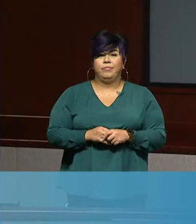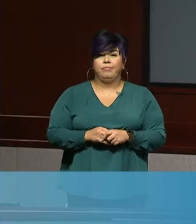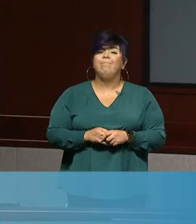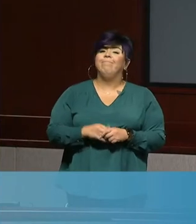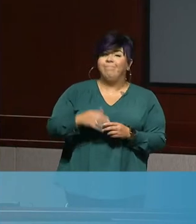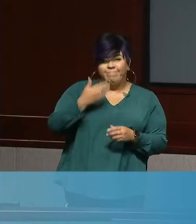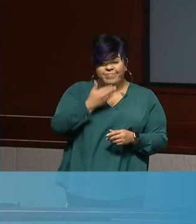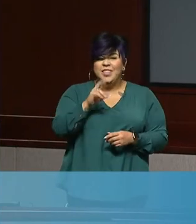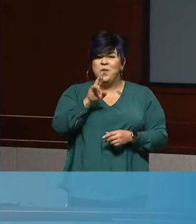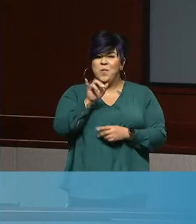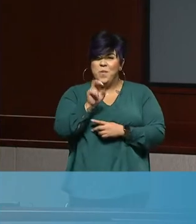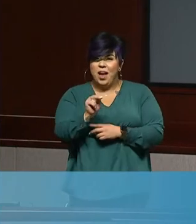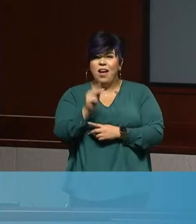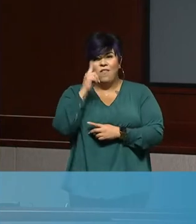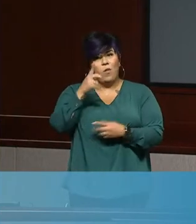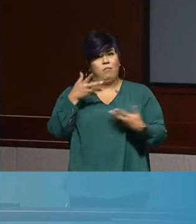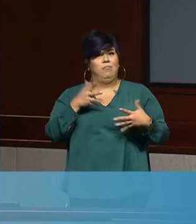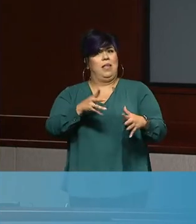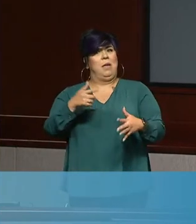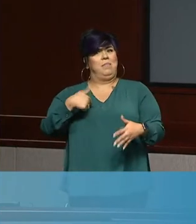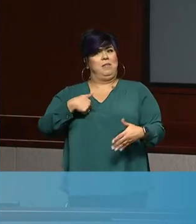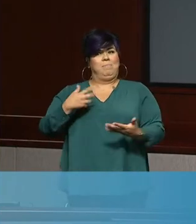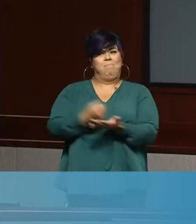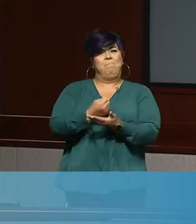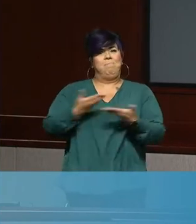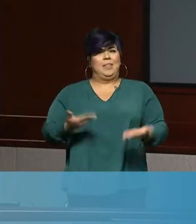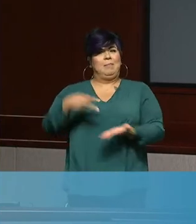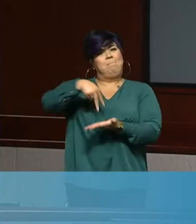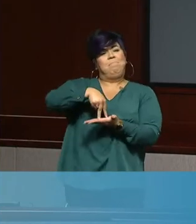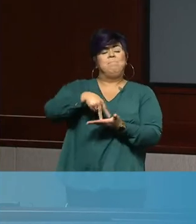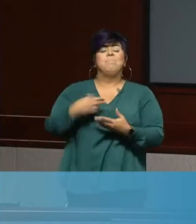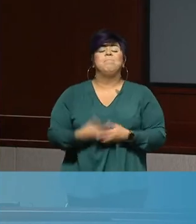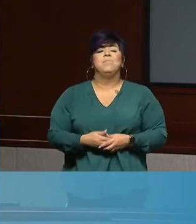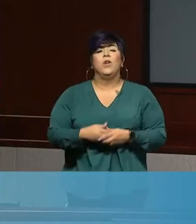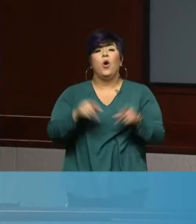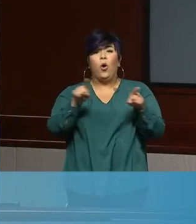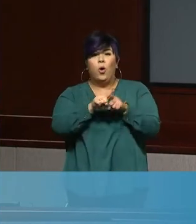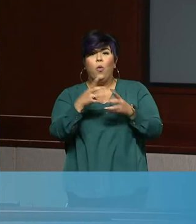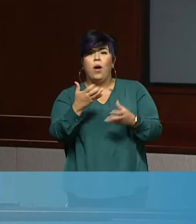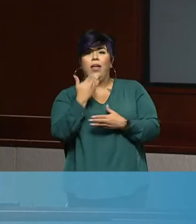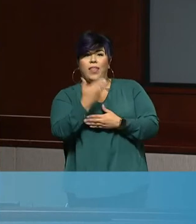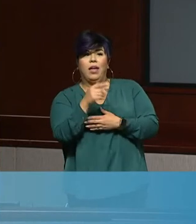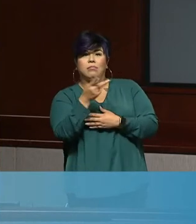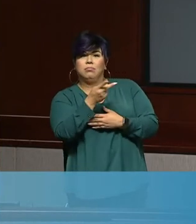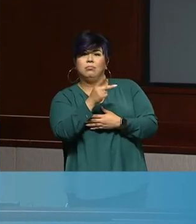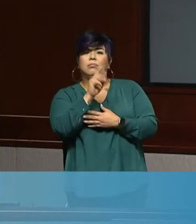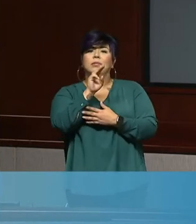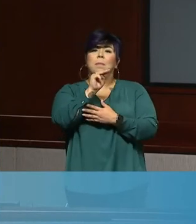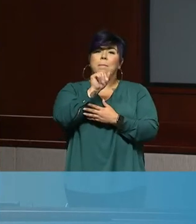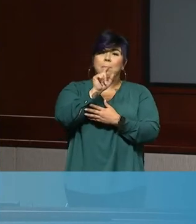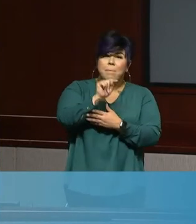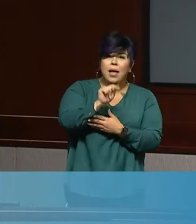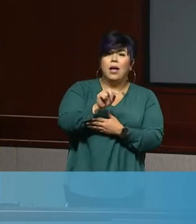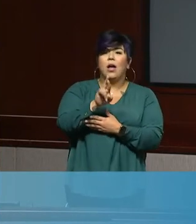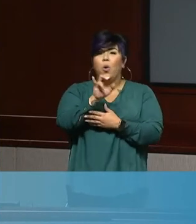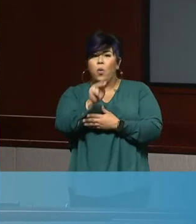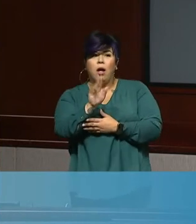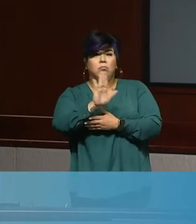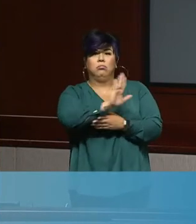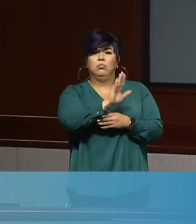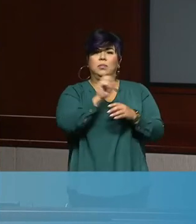Thanks, Ryan, for allowing me to be here. I also want to thank Ryan and Matt Constantine and their staffs,